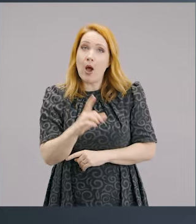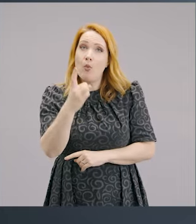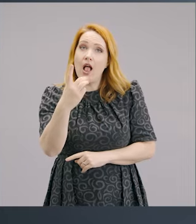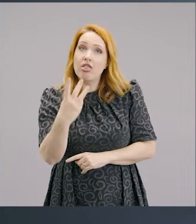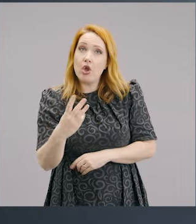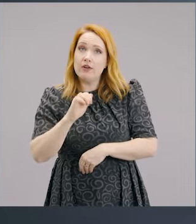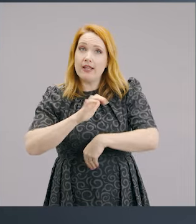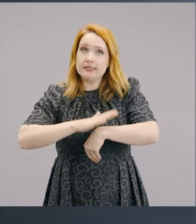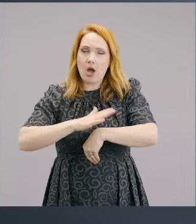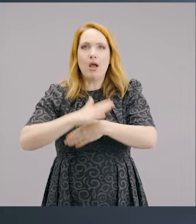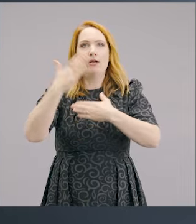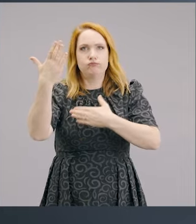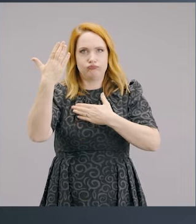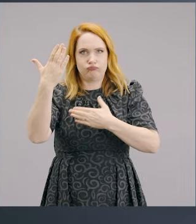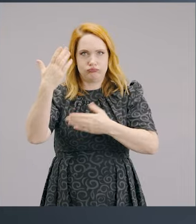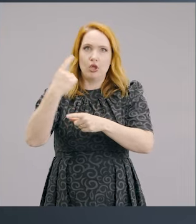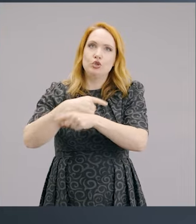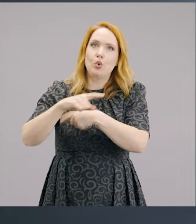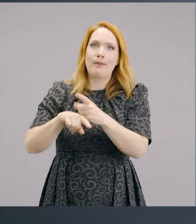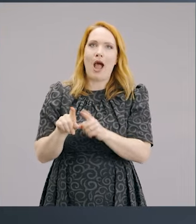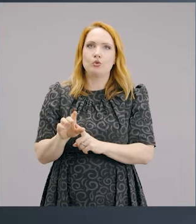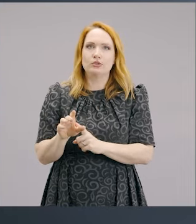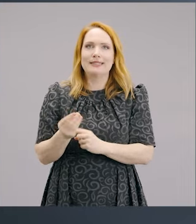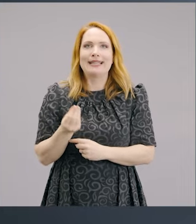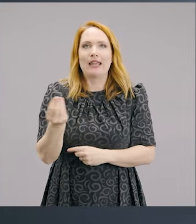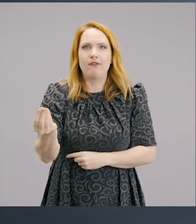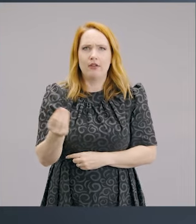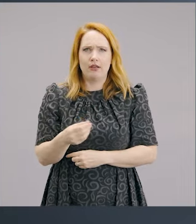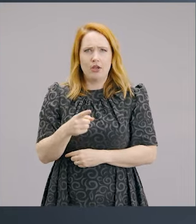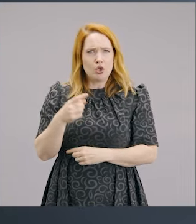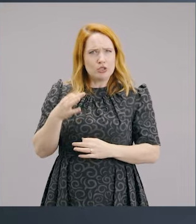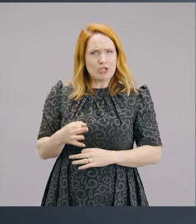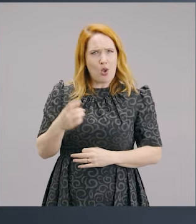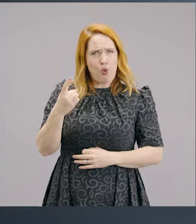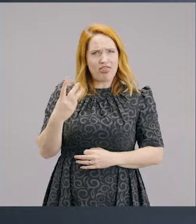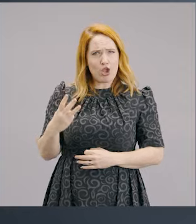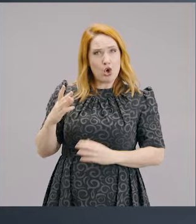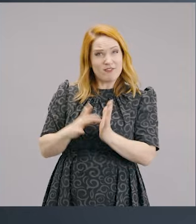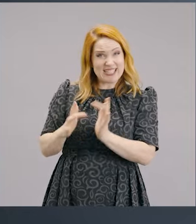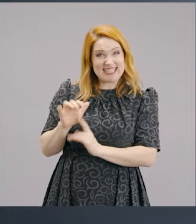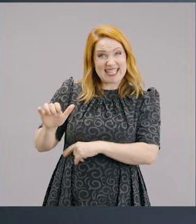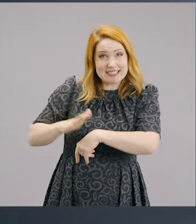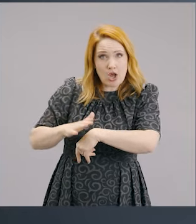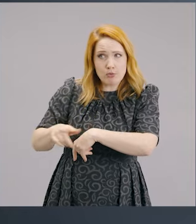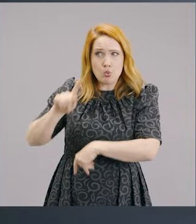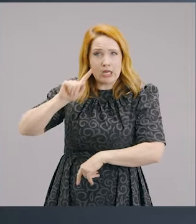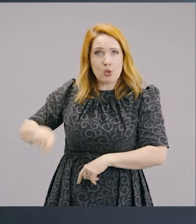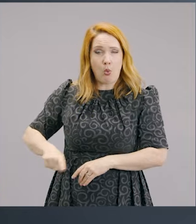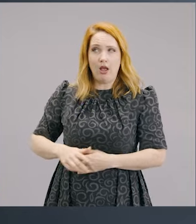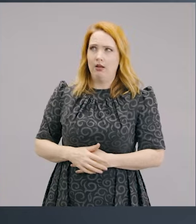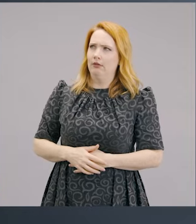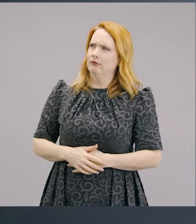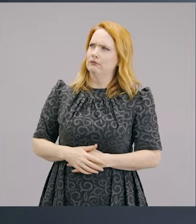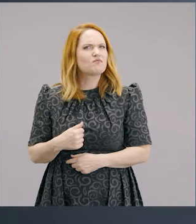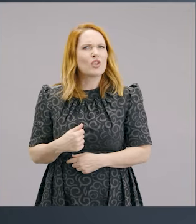And it's sort of like people decide, well, that's a topic I don't want to hear. I don't wanna hear about that. Now, I don't